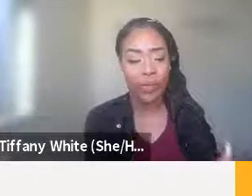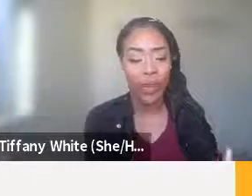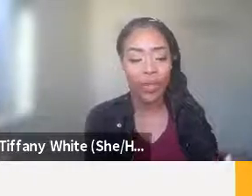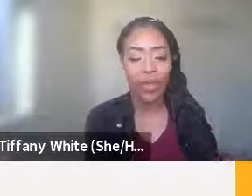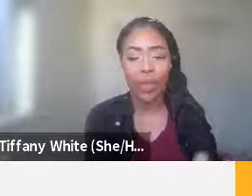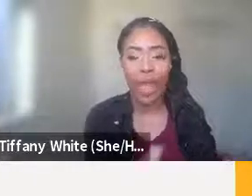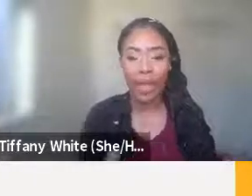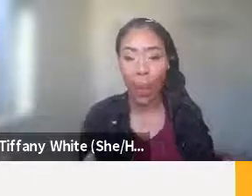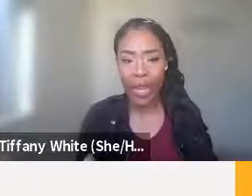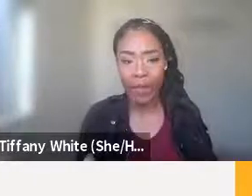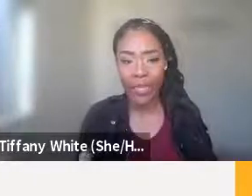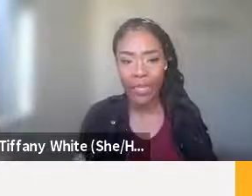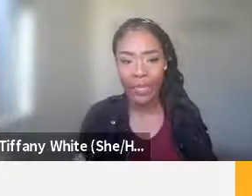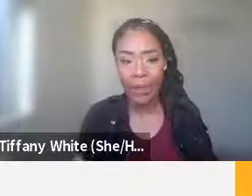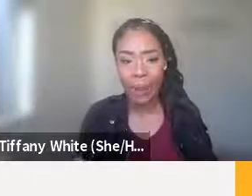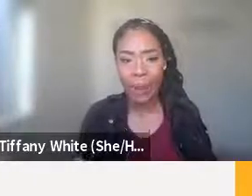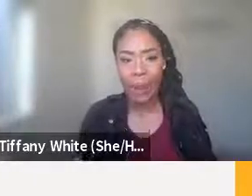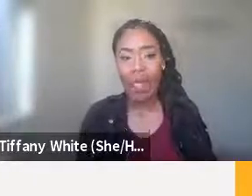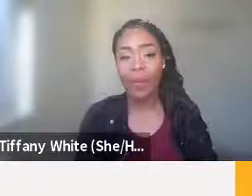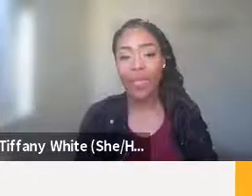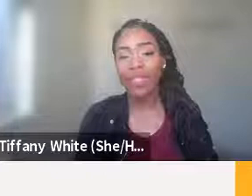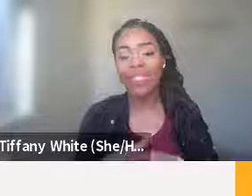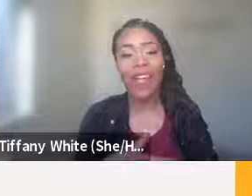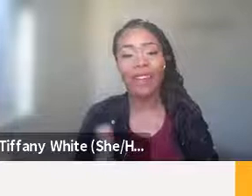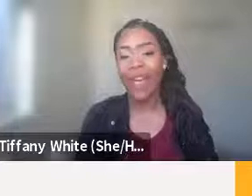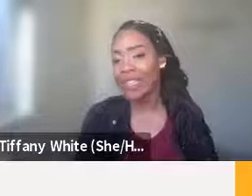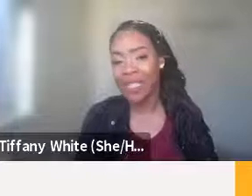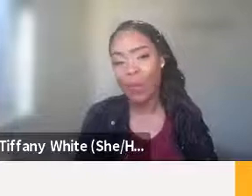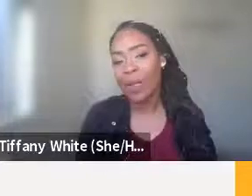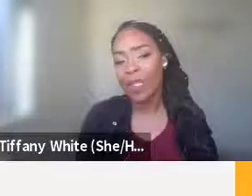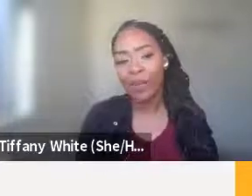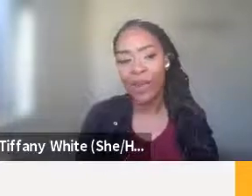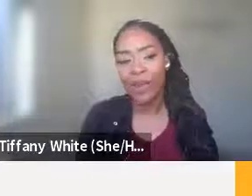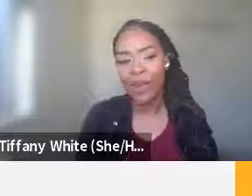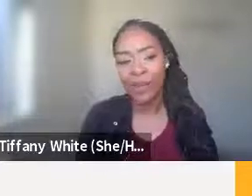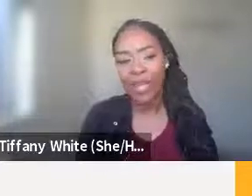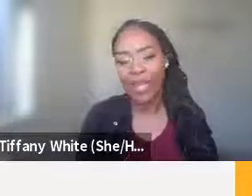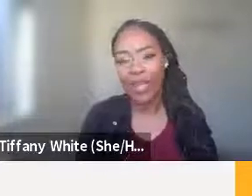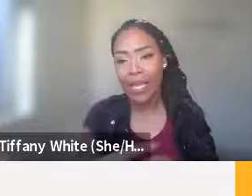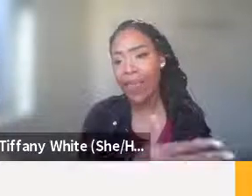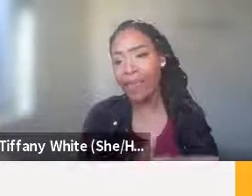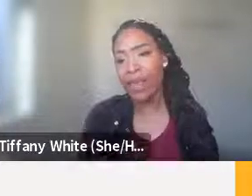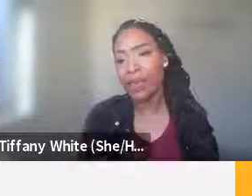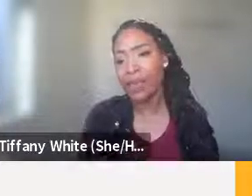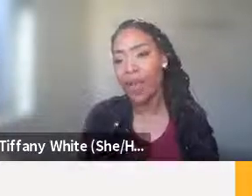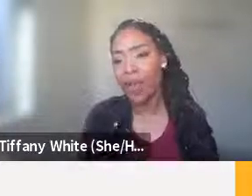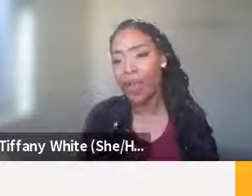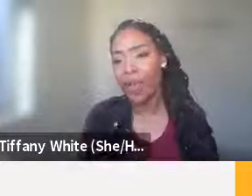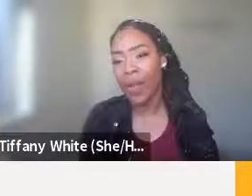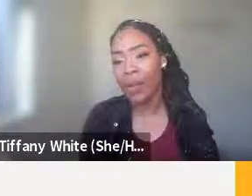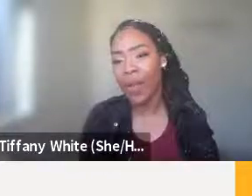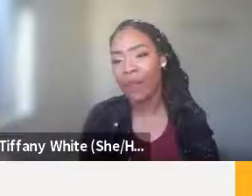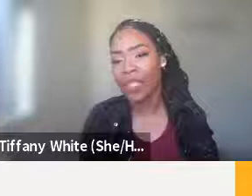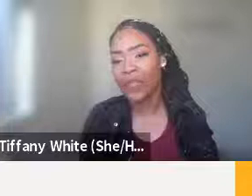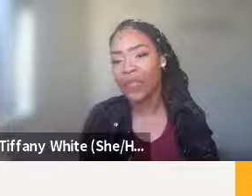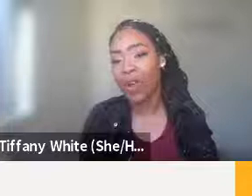only focus on black and white faces. It does not advise against a propensity for racism. Again, if you get a strongly